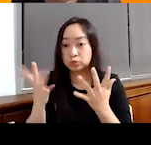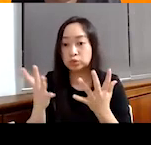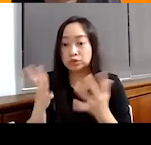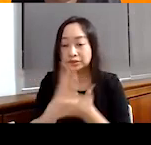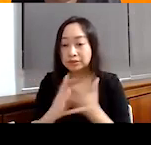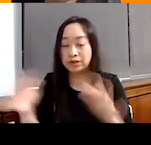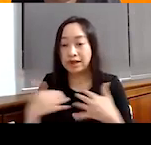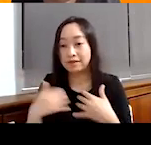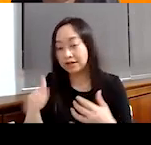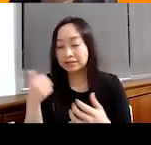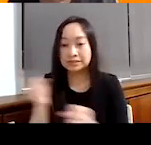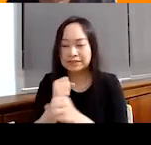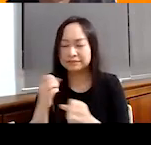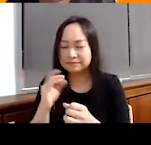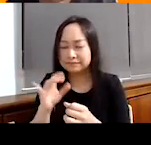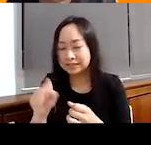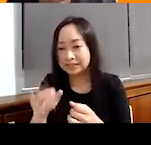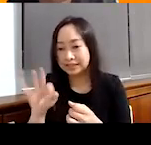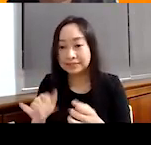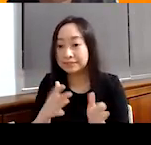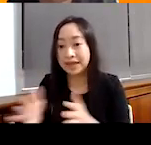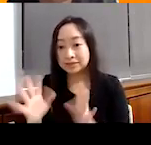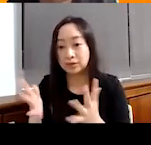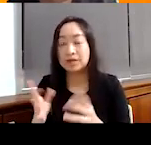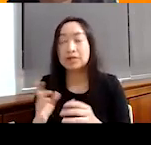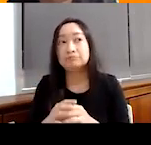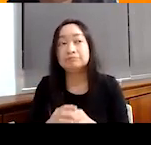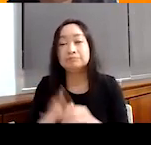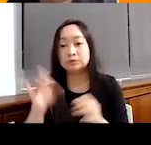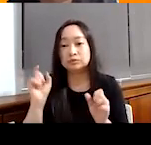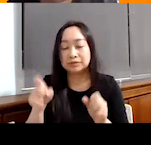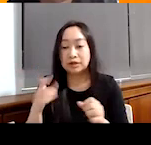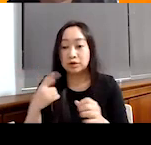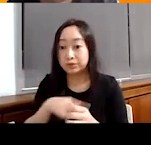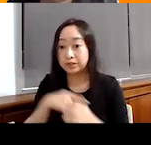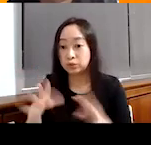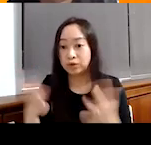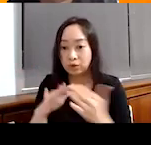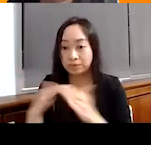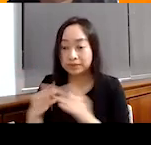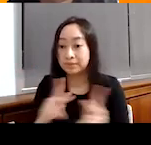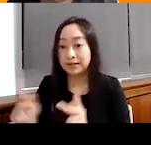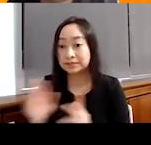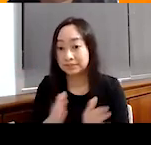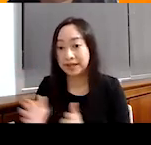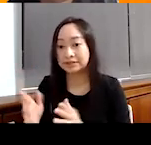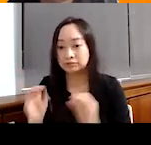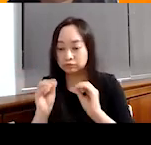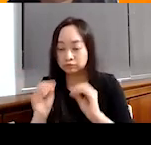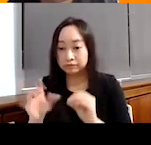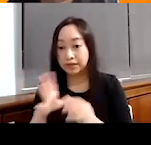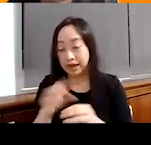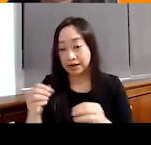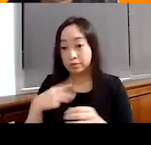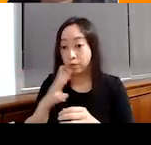Um, we've done a lot to do, um, just community preparedness planning, um, and, and overall, uh, water and,